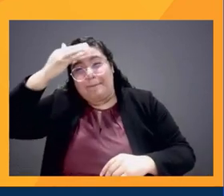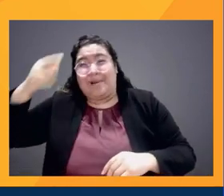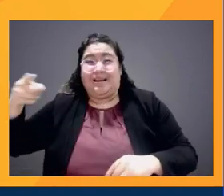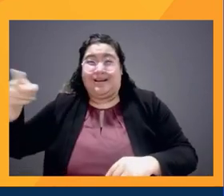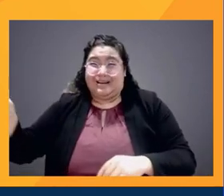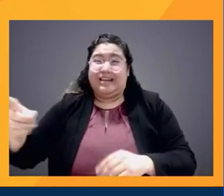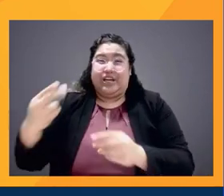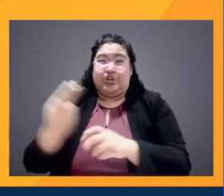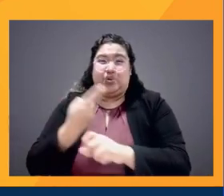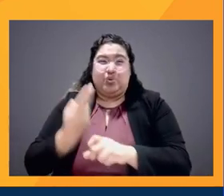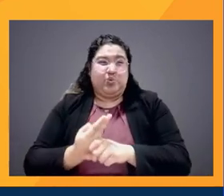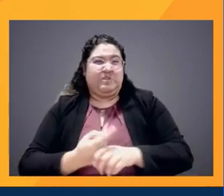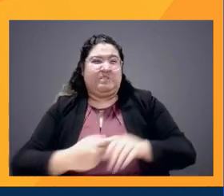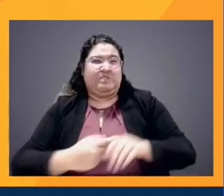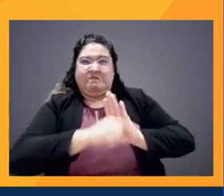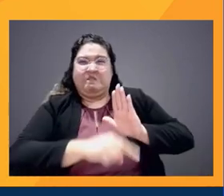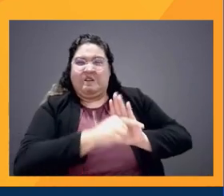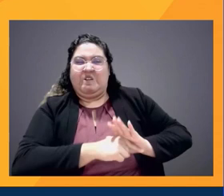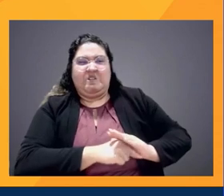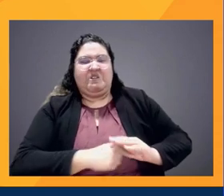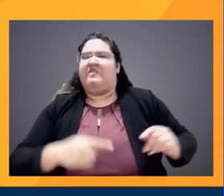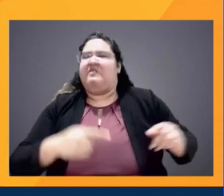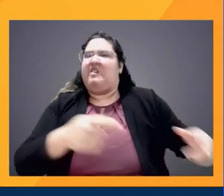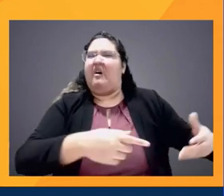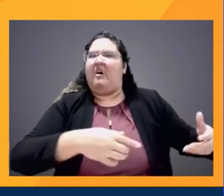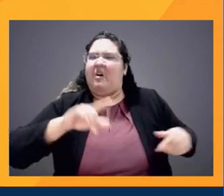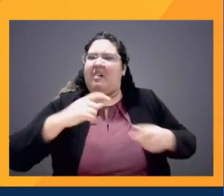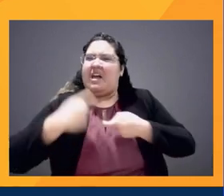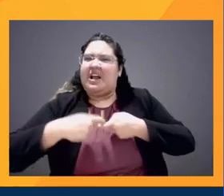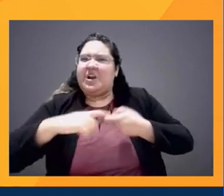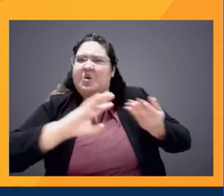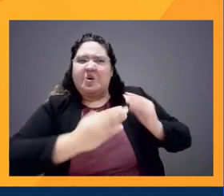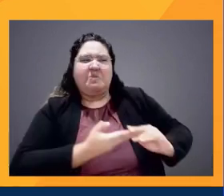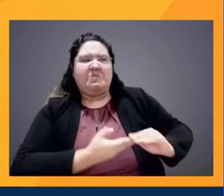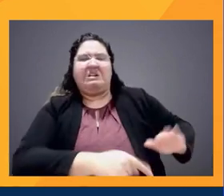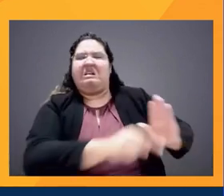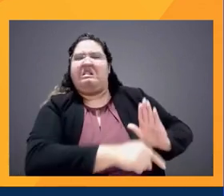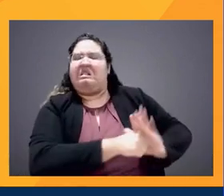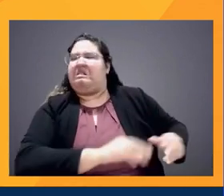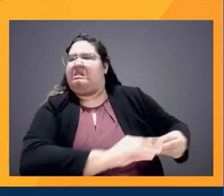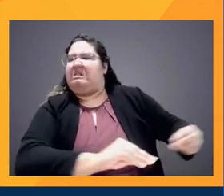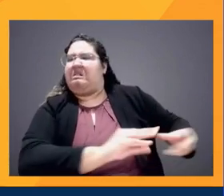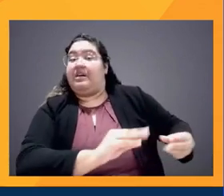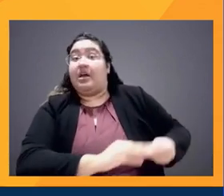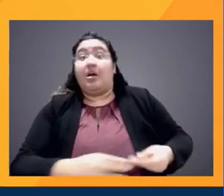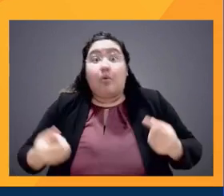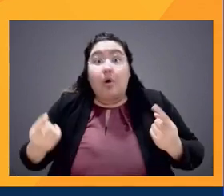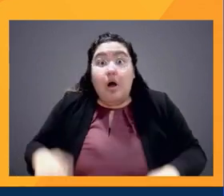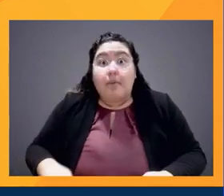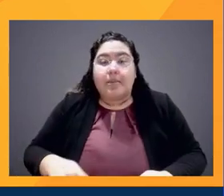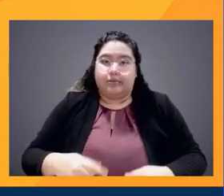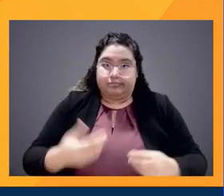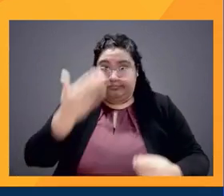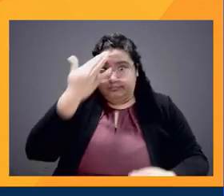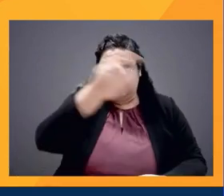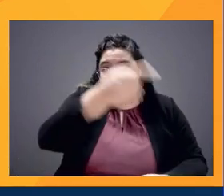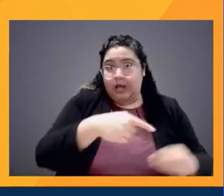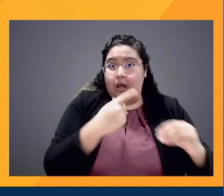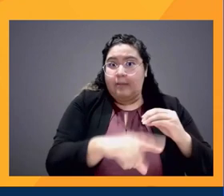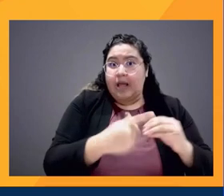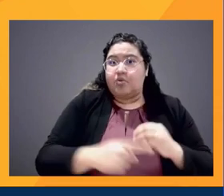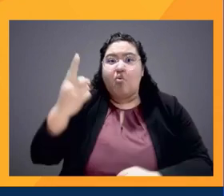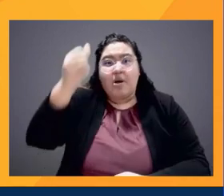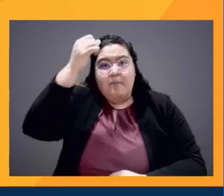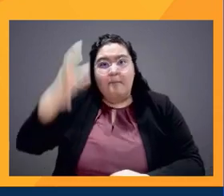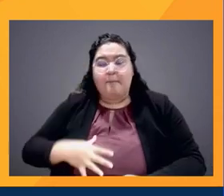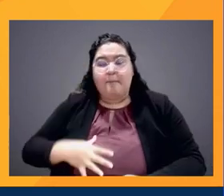community. And in its extreme, you get what happened in El Faso, where a madman drives over 10 hours to kill 23